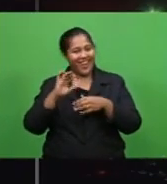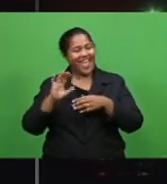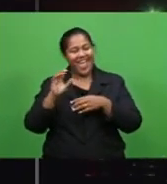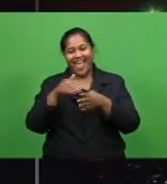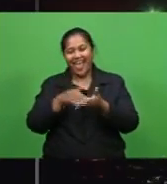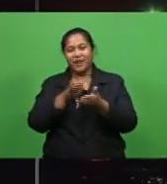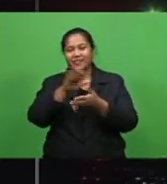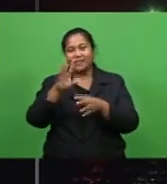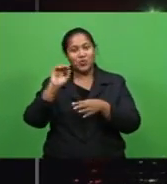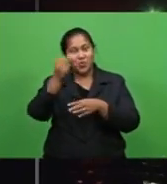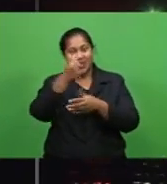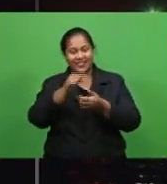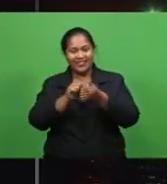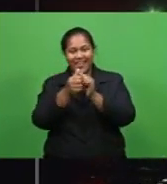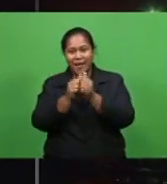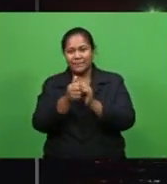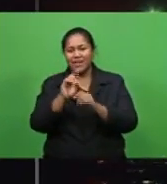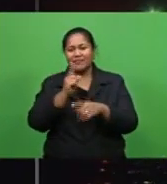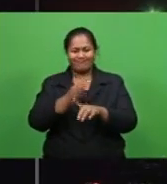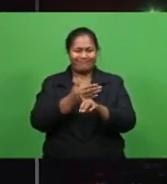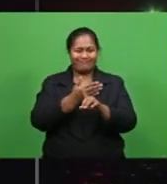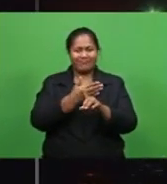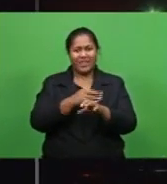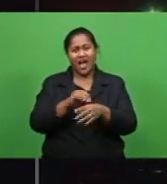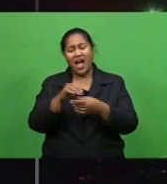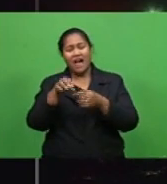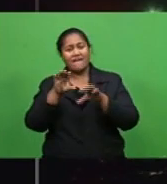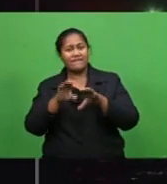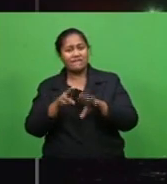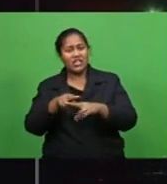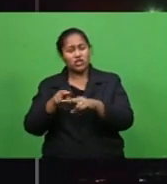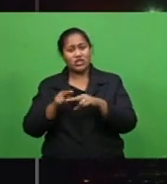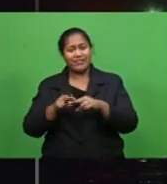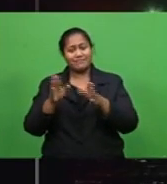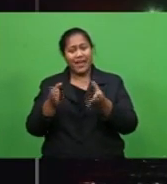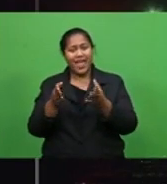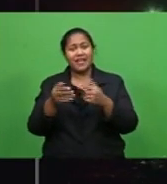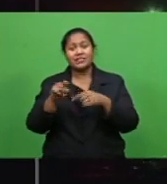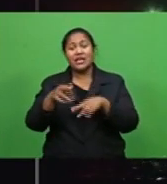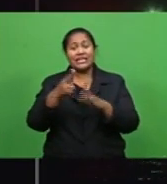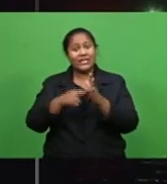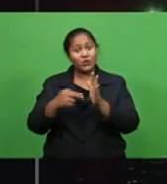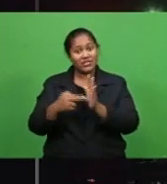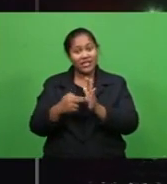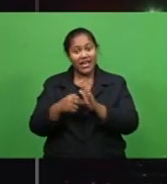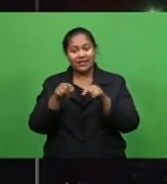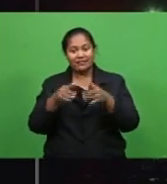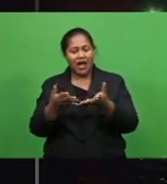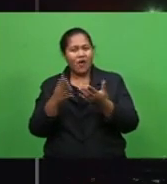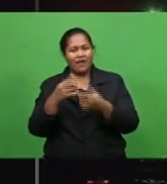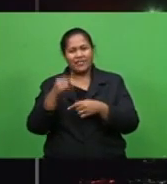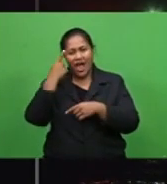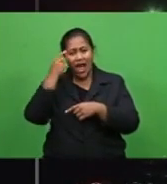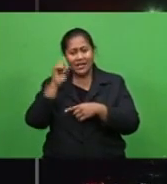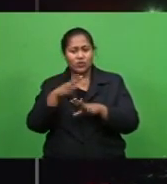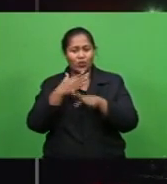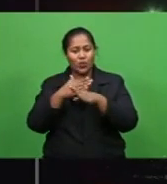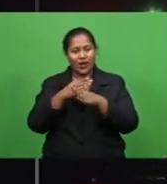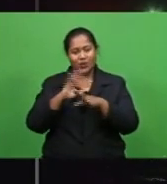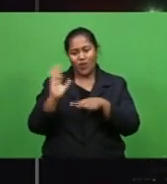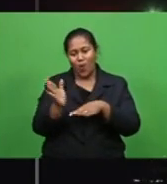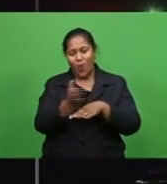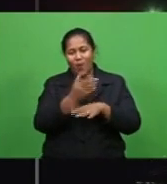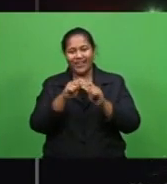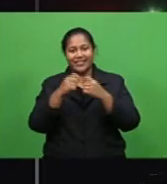games having previously coached star Fijian players in the French top 14 the New Zealander is relishing the idea of working with the whole team of